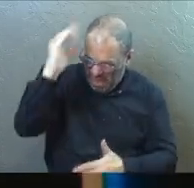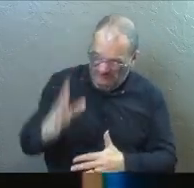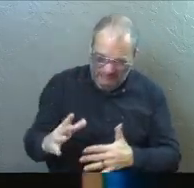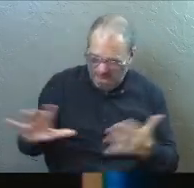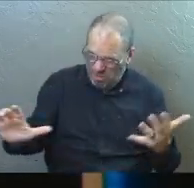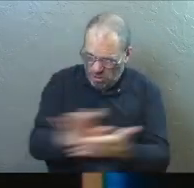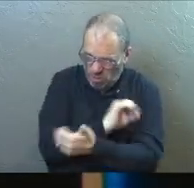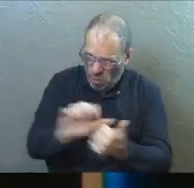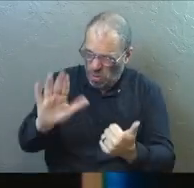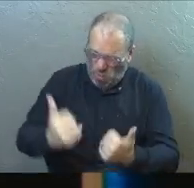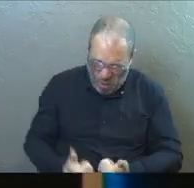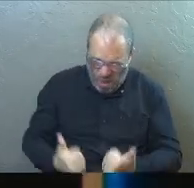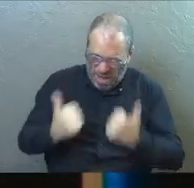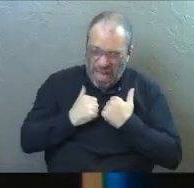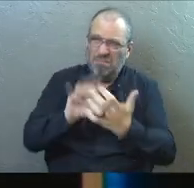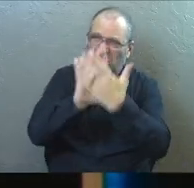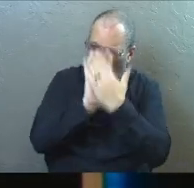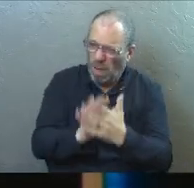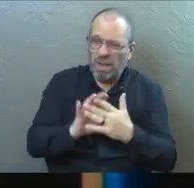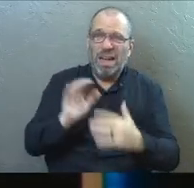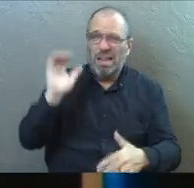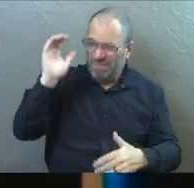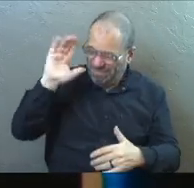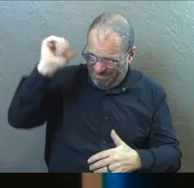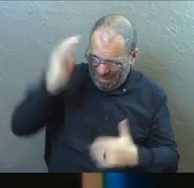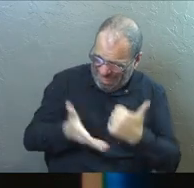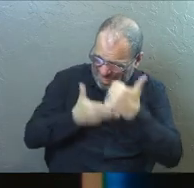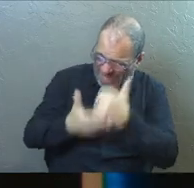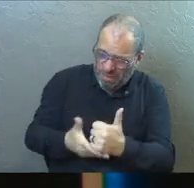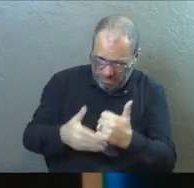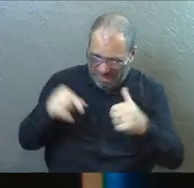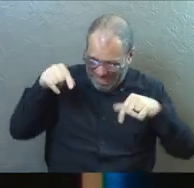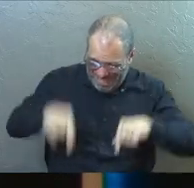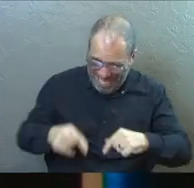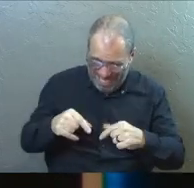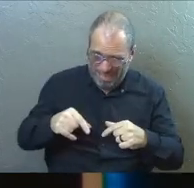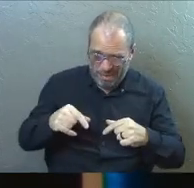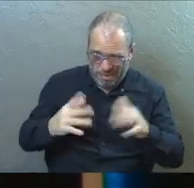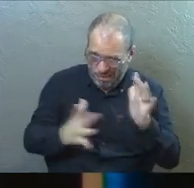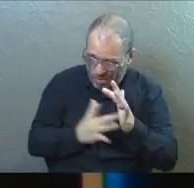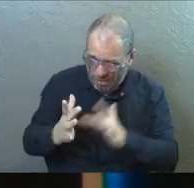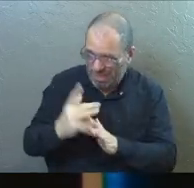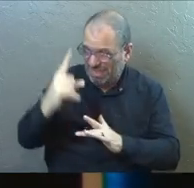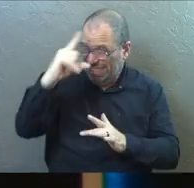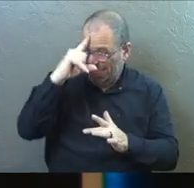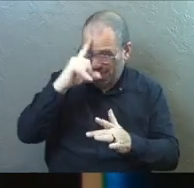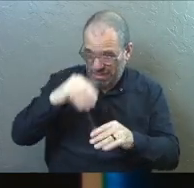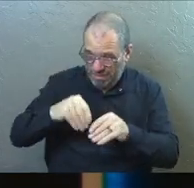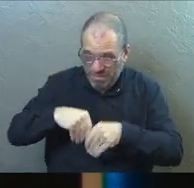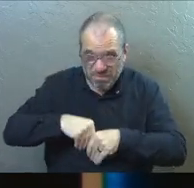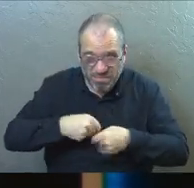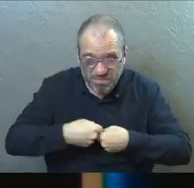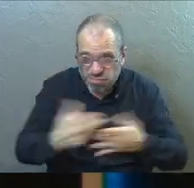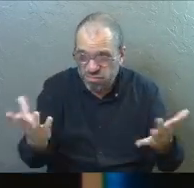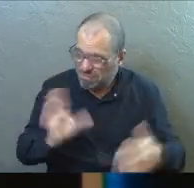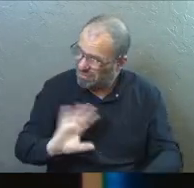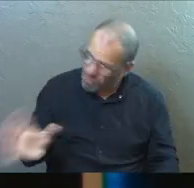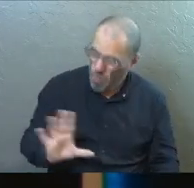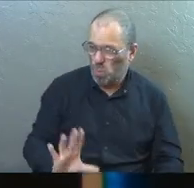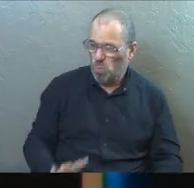your whole walk with God. And God help you from passing this version of Jesus onto anybody else.